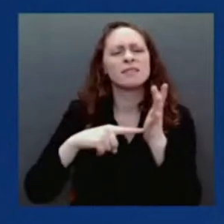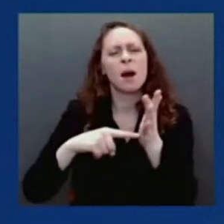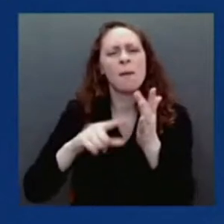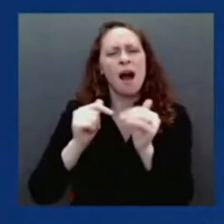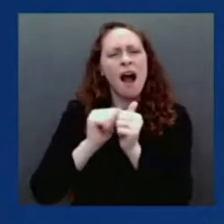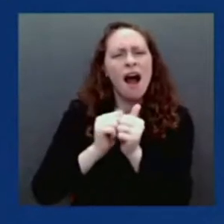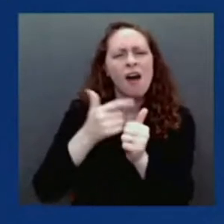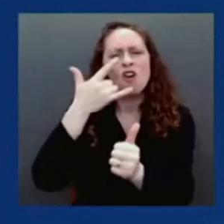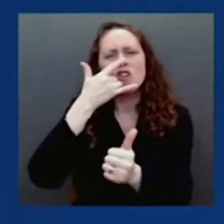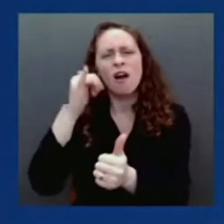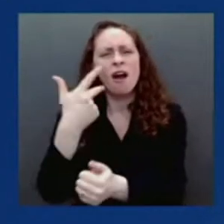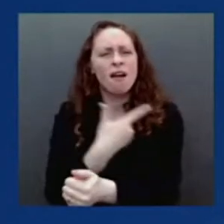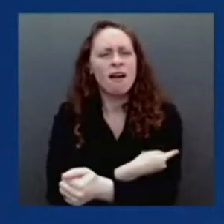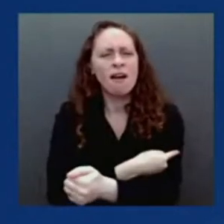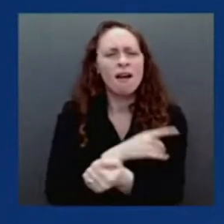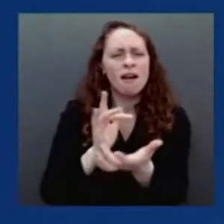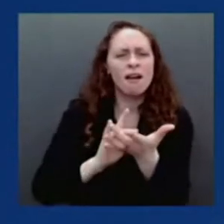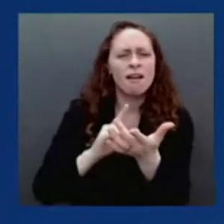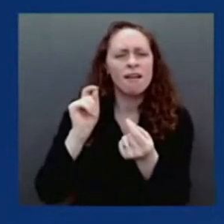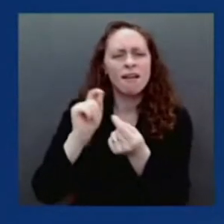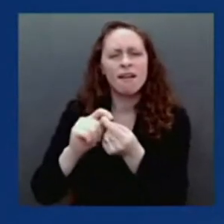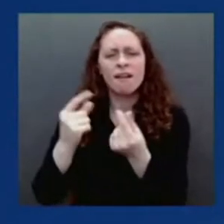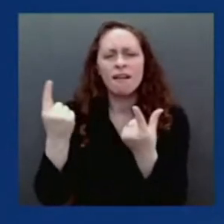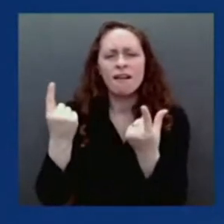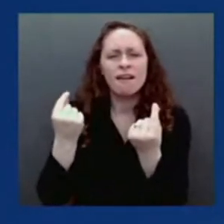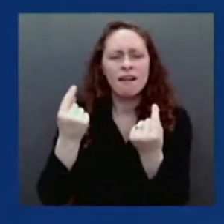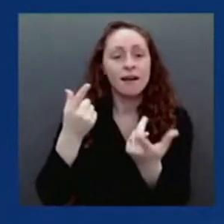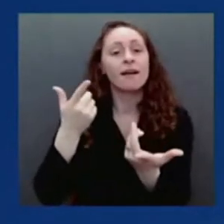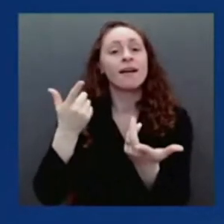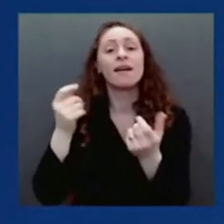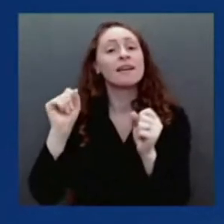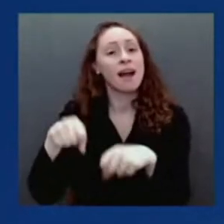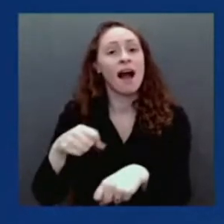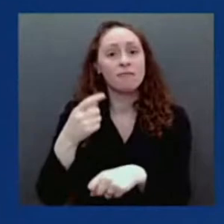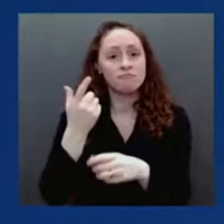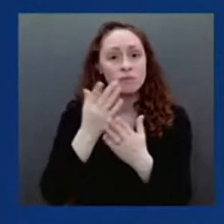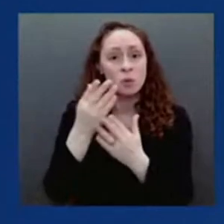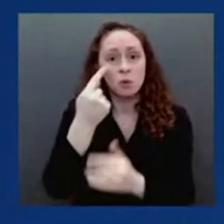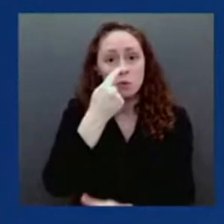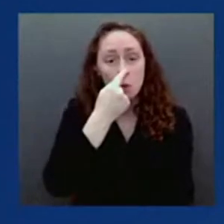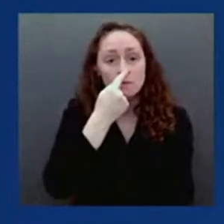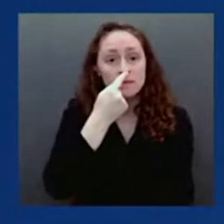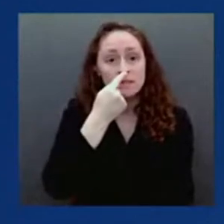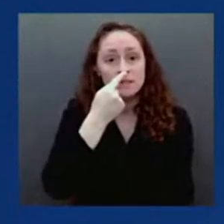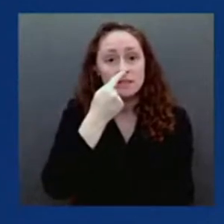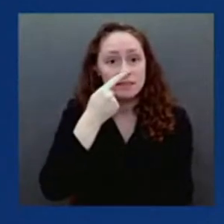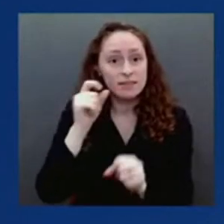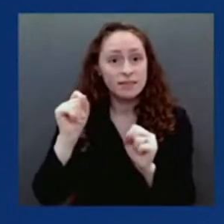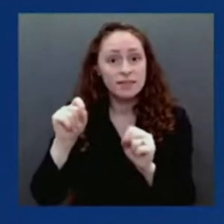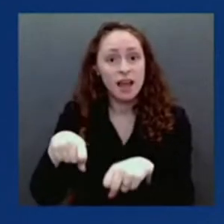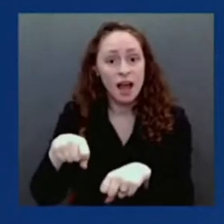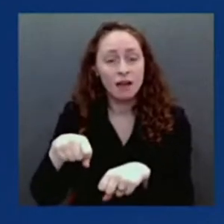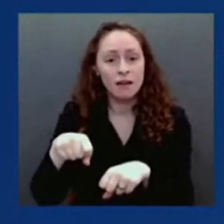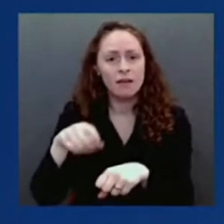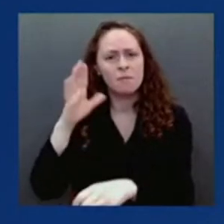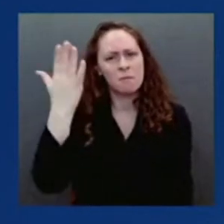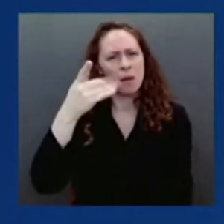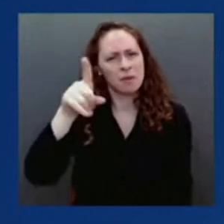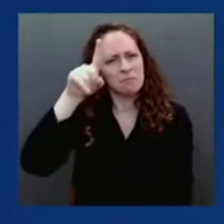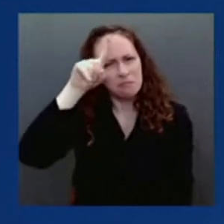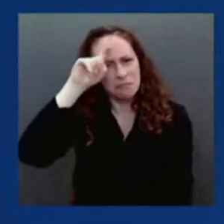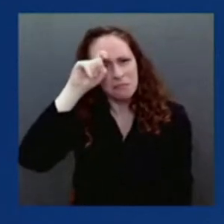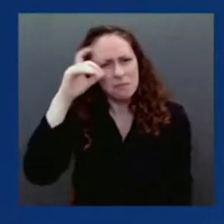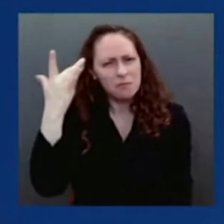protecting against infection and spread of infection. I just give those two examples because there are two of many